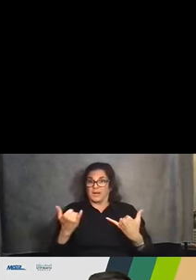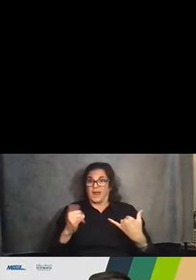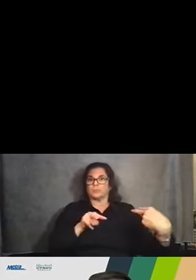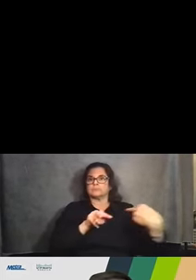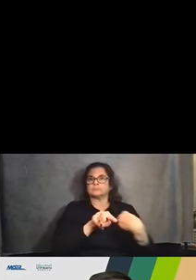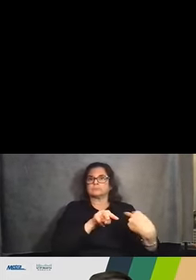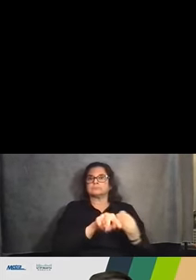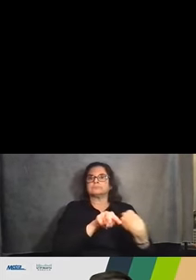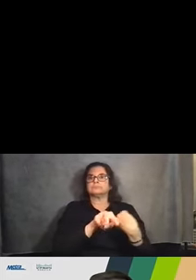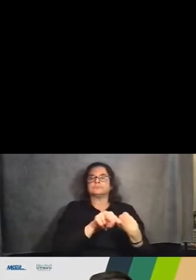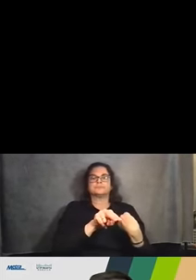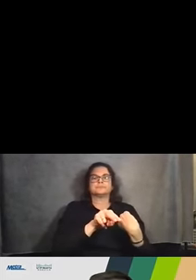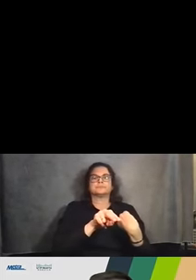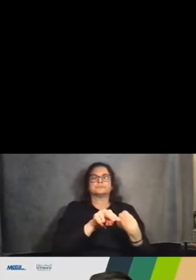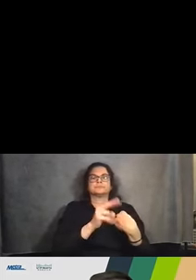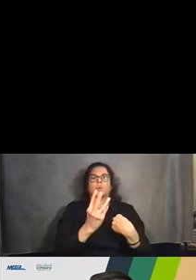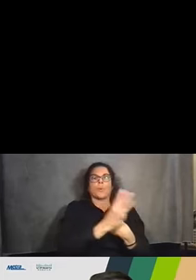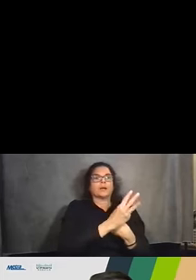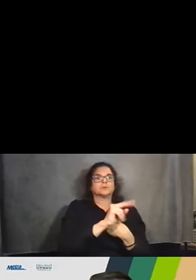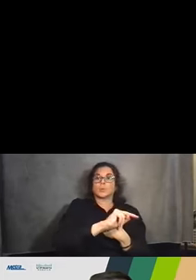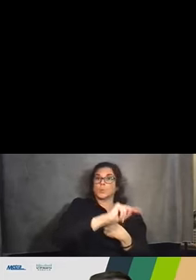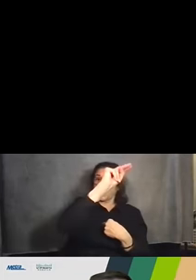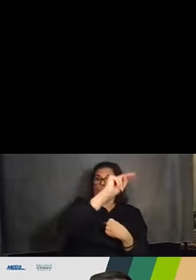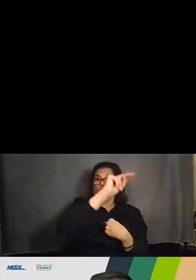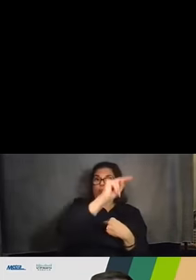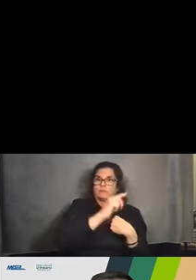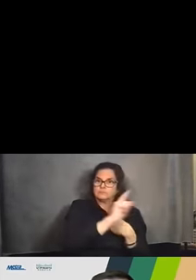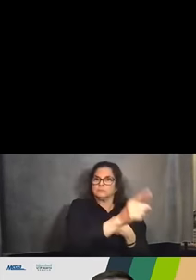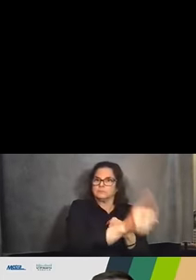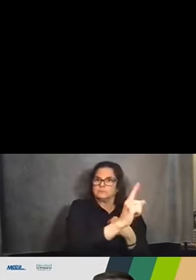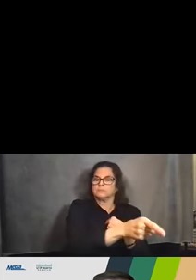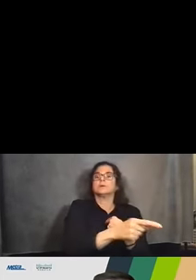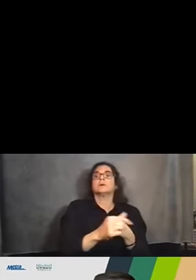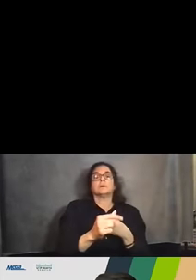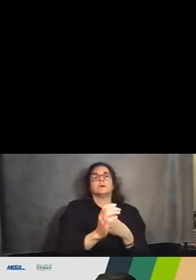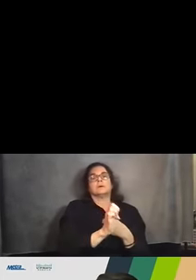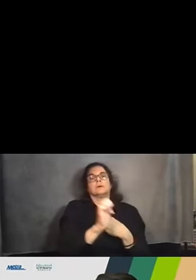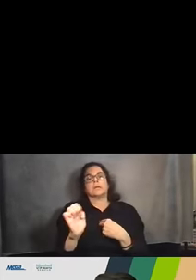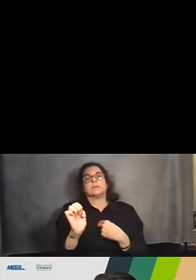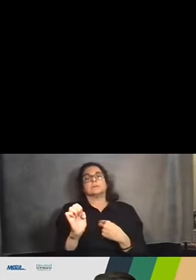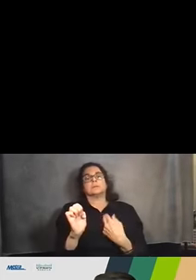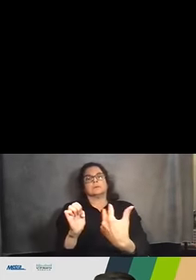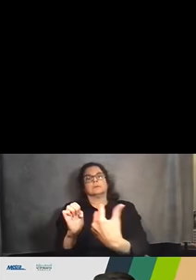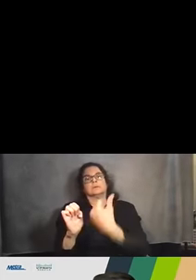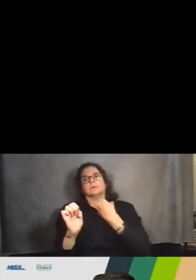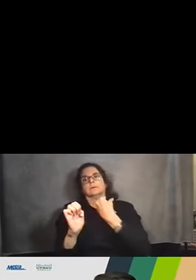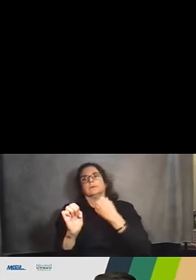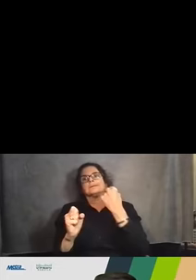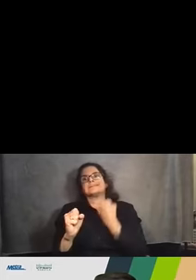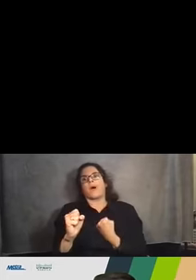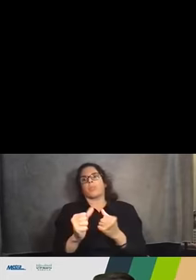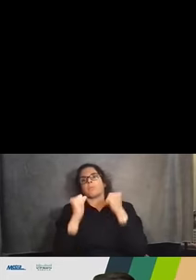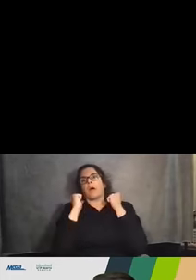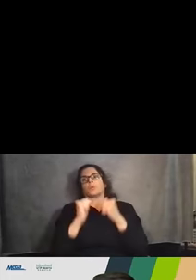a northbound on the west and the southbound track on the east. To go to the you can see that there's